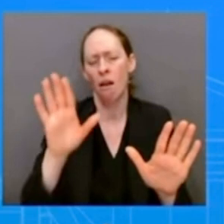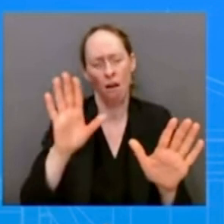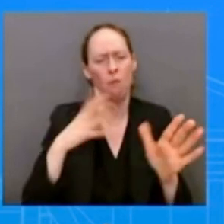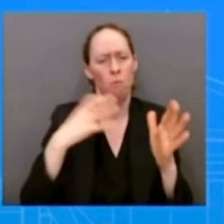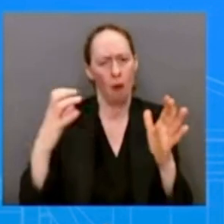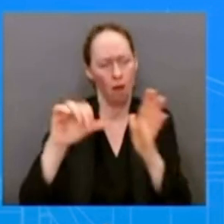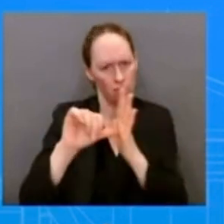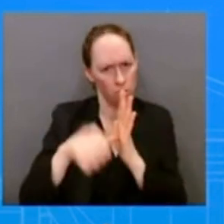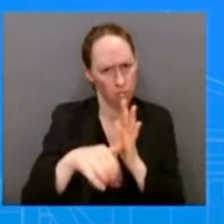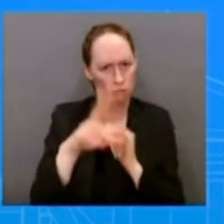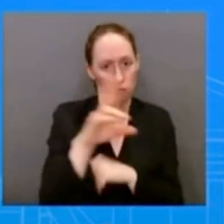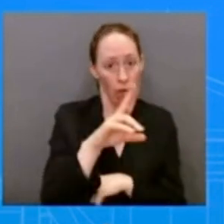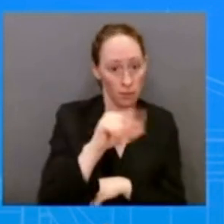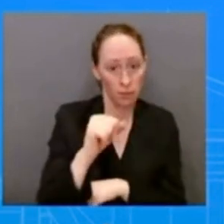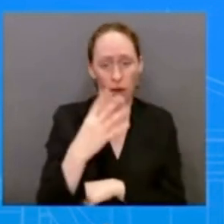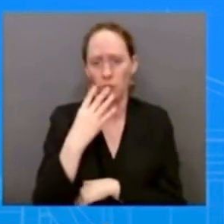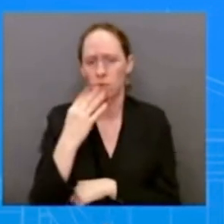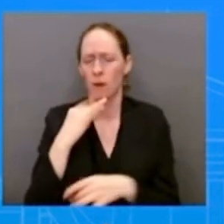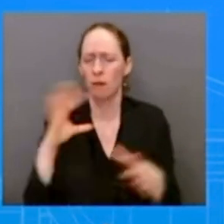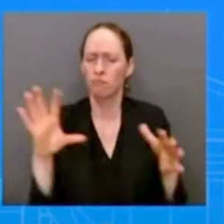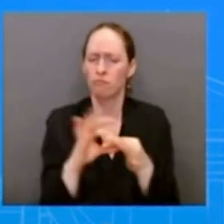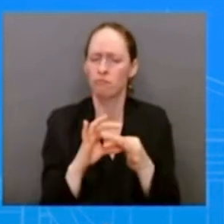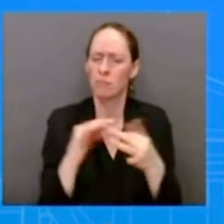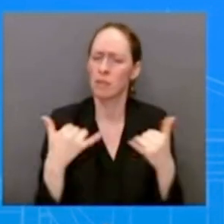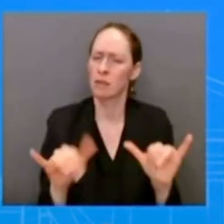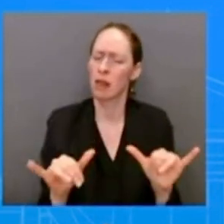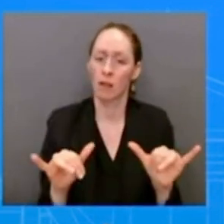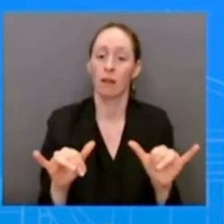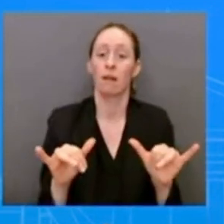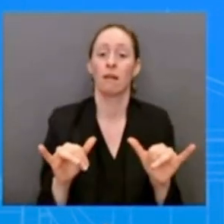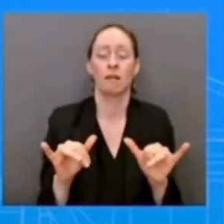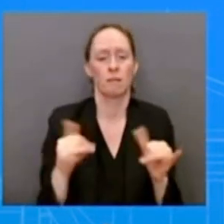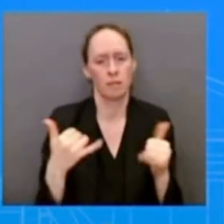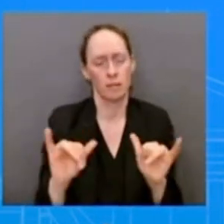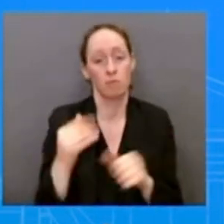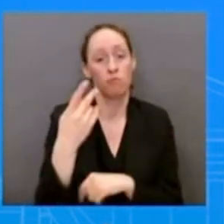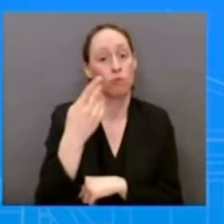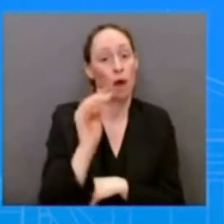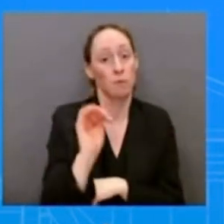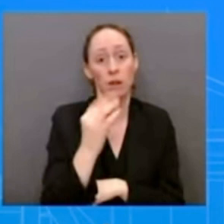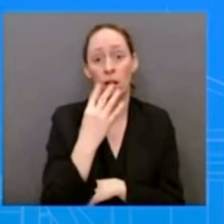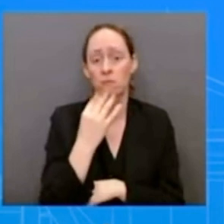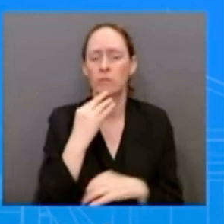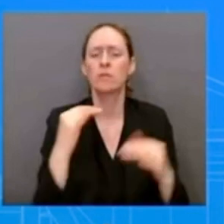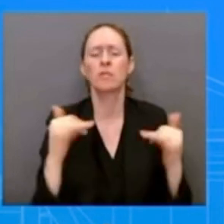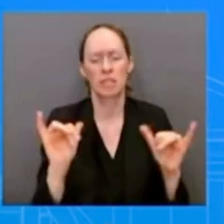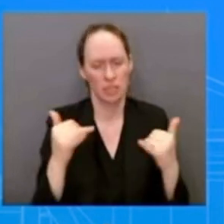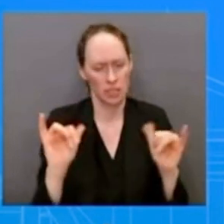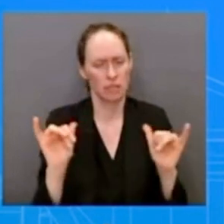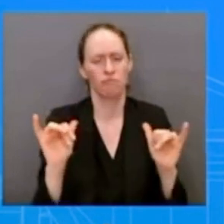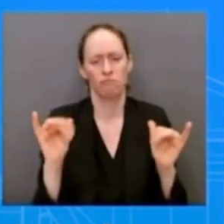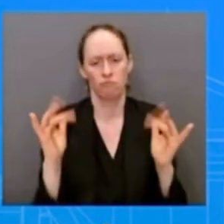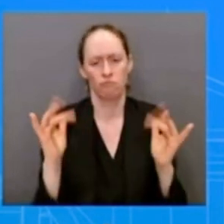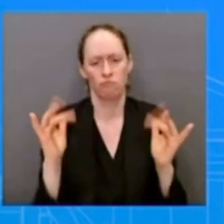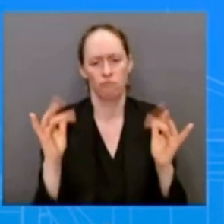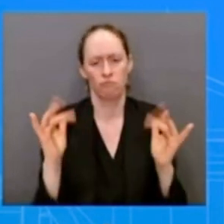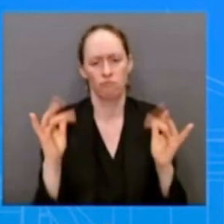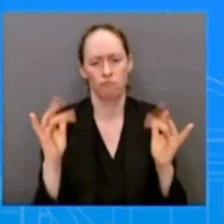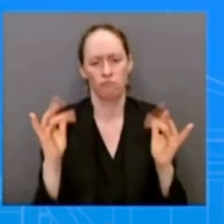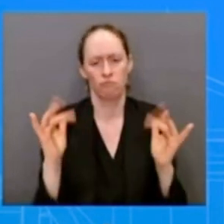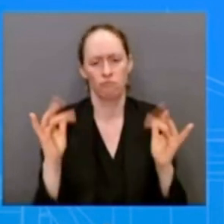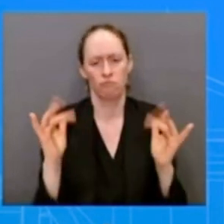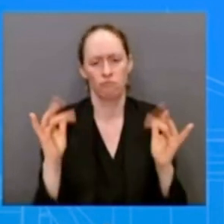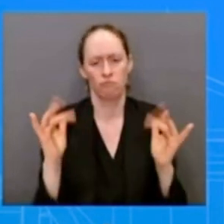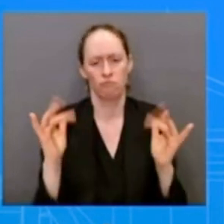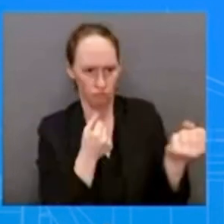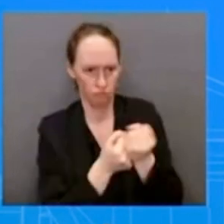clear that our support for Israel's security will remain ironclad nothing's going to change about that and he has through his